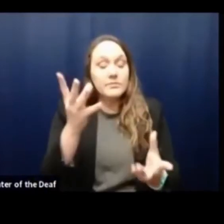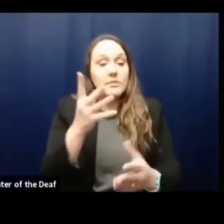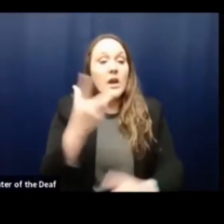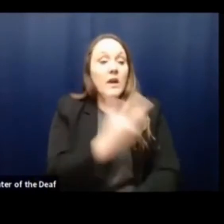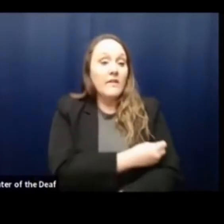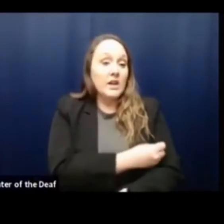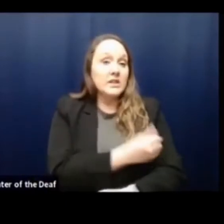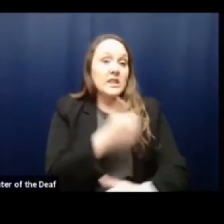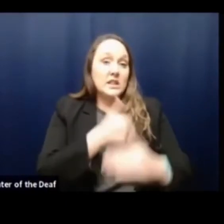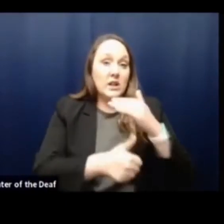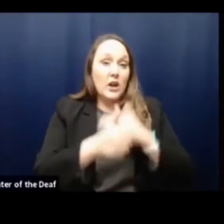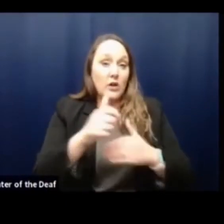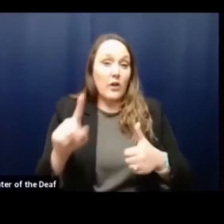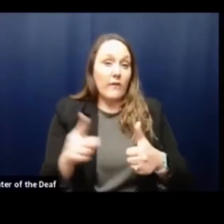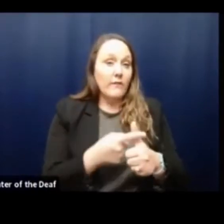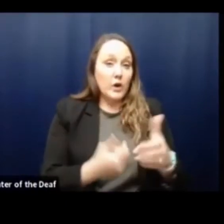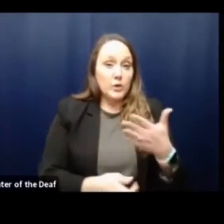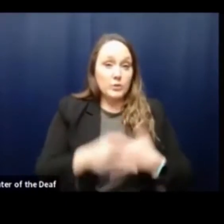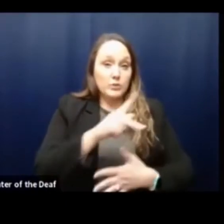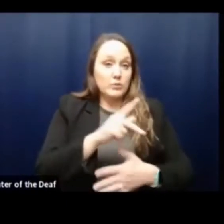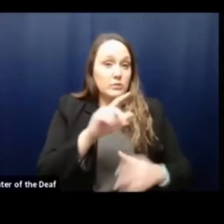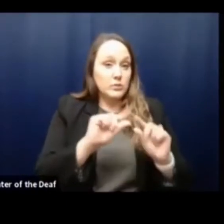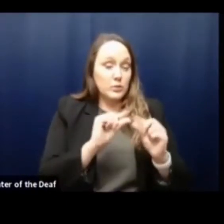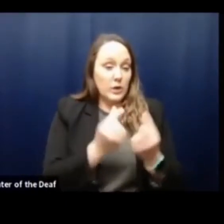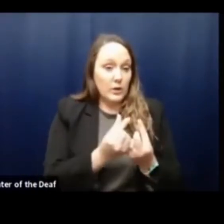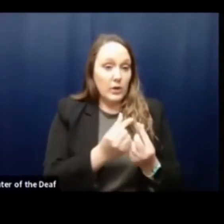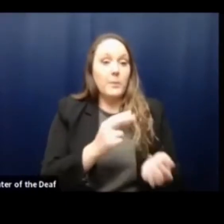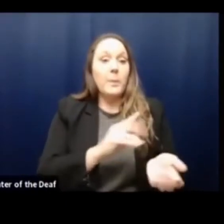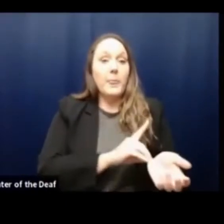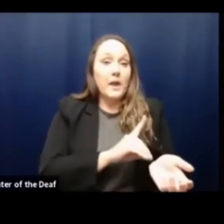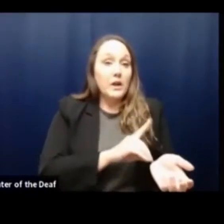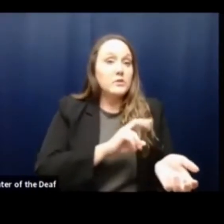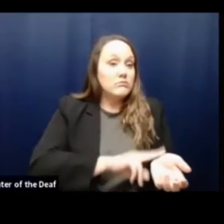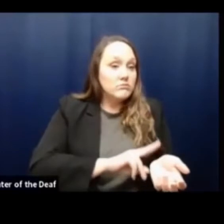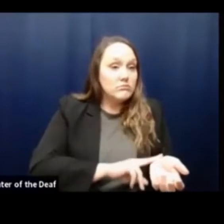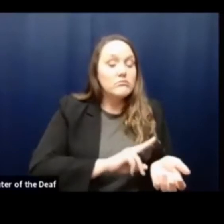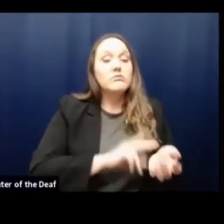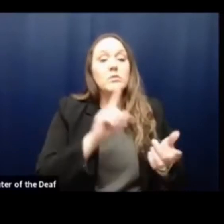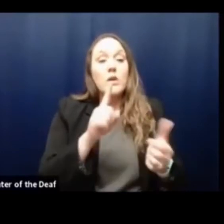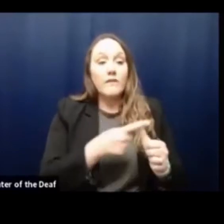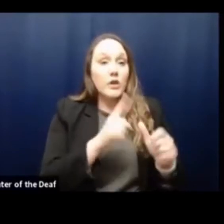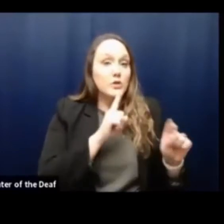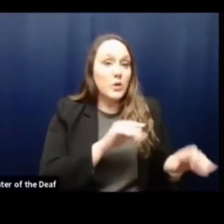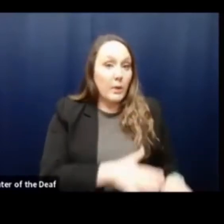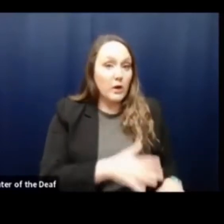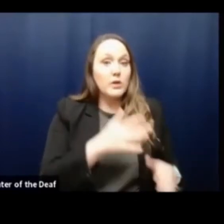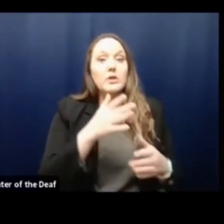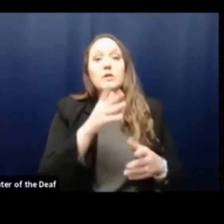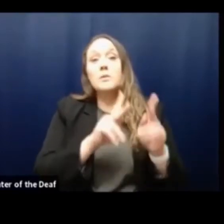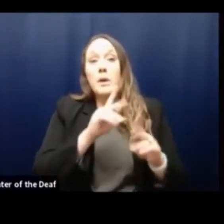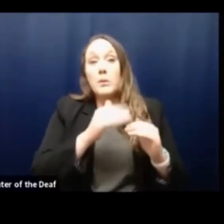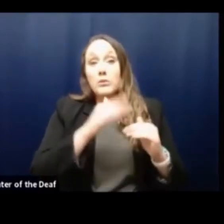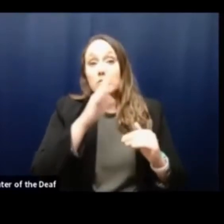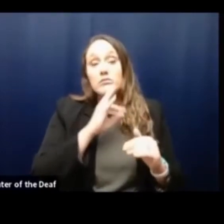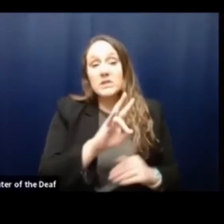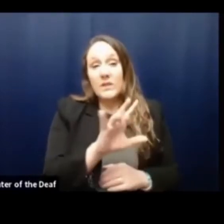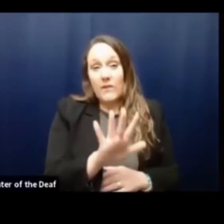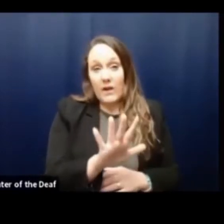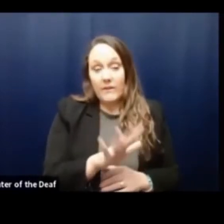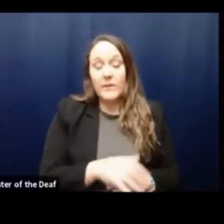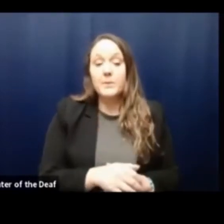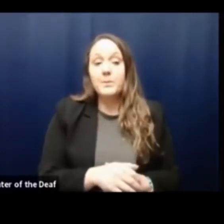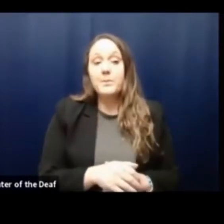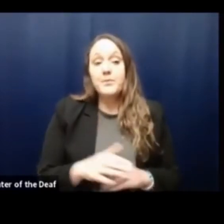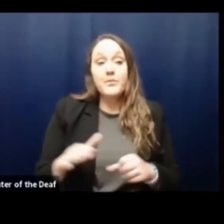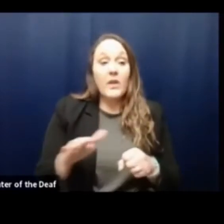within the first priority groups, including healthcare workers, first responders, and those over the age of 75 and older. A full list